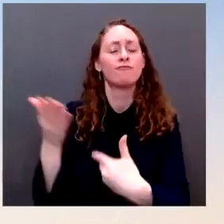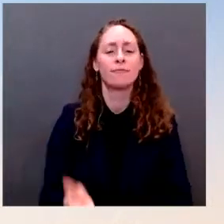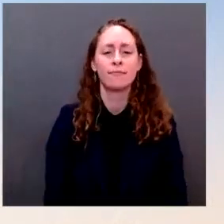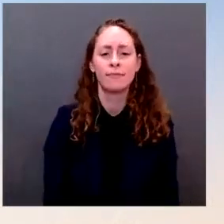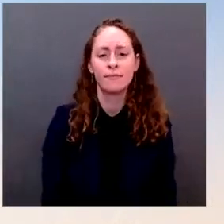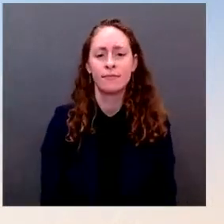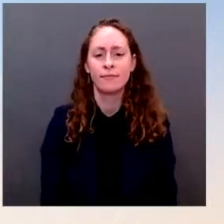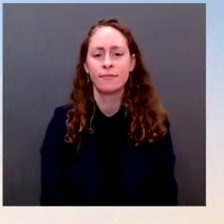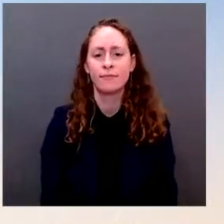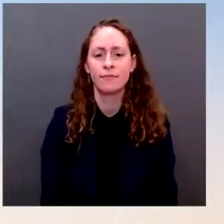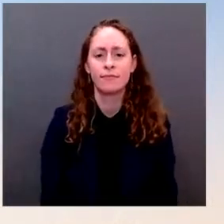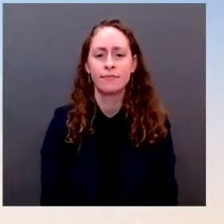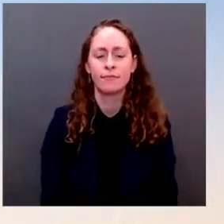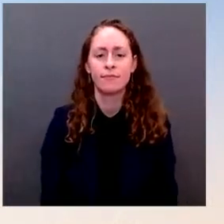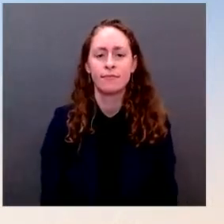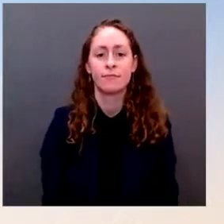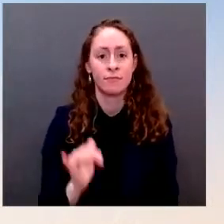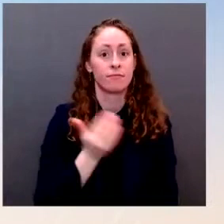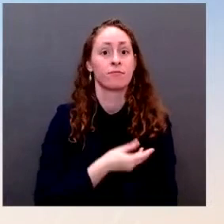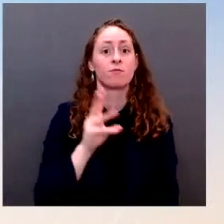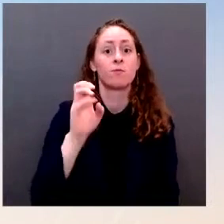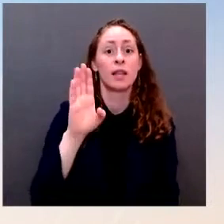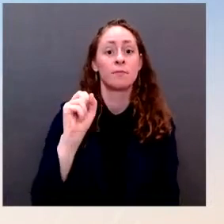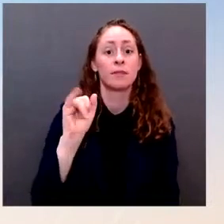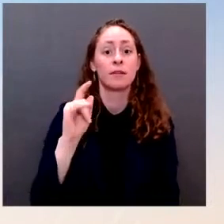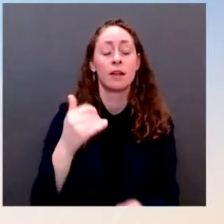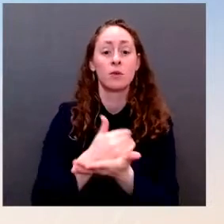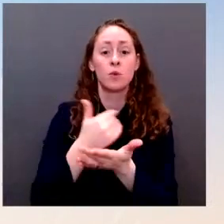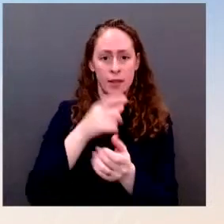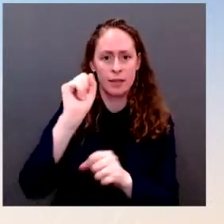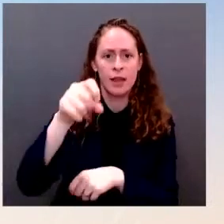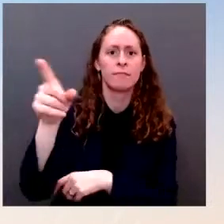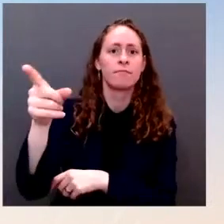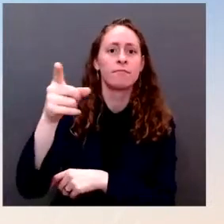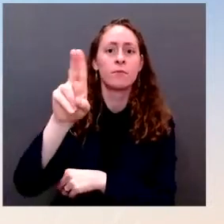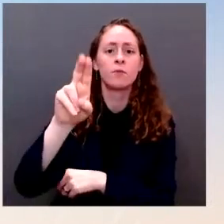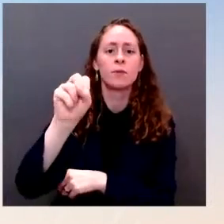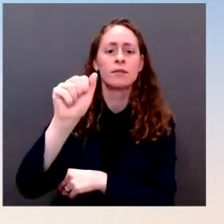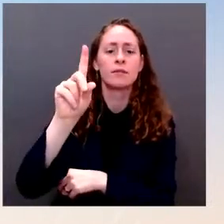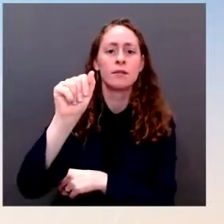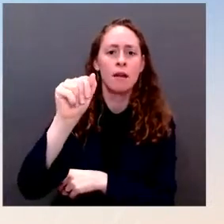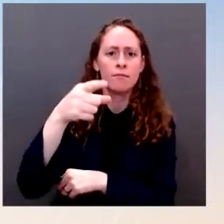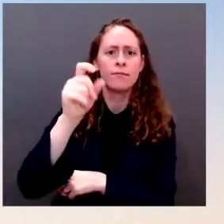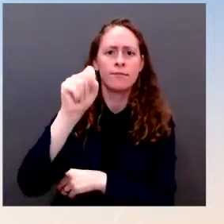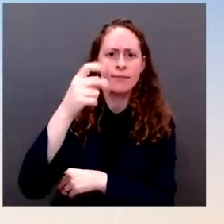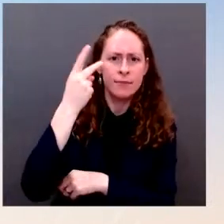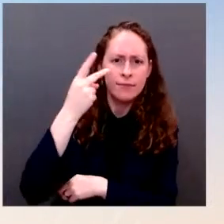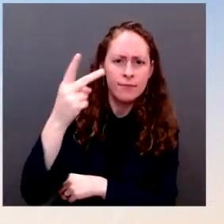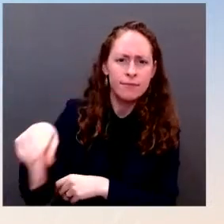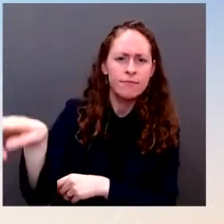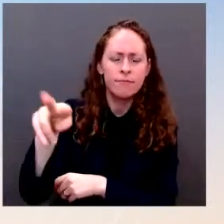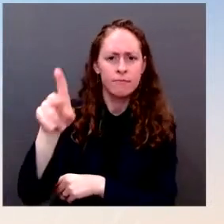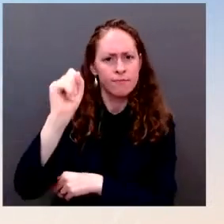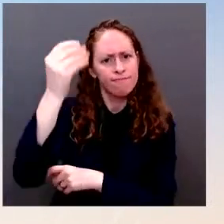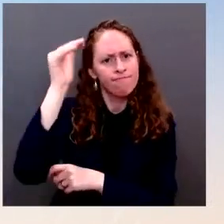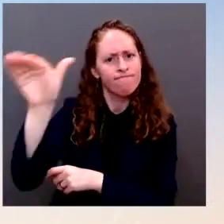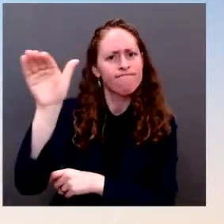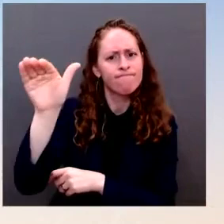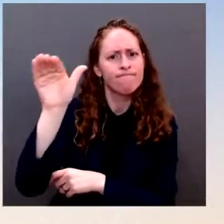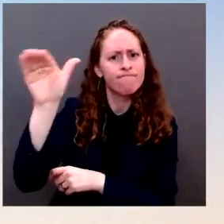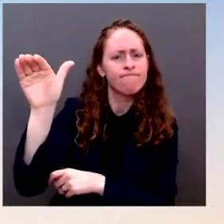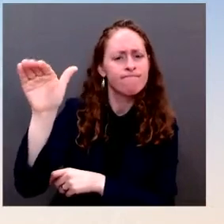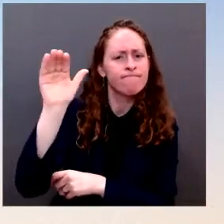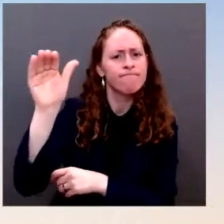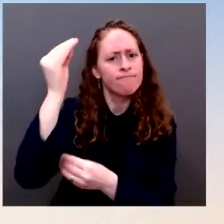Department and the USDA to better address anti-competitive actions and create meat and poultry markets that are fair to American farmers and